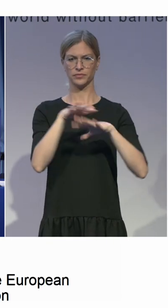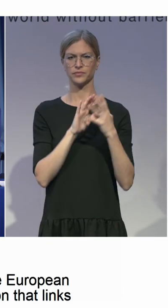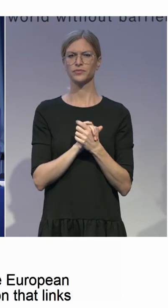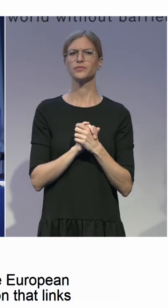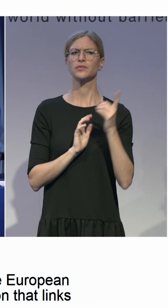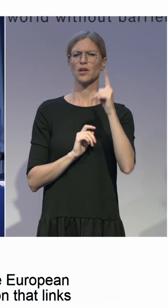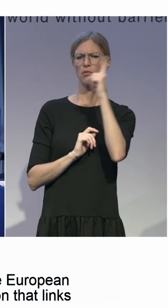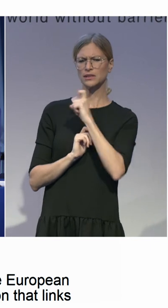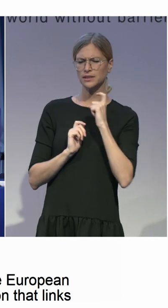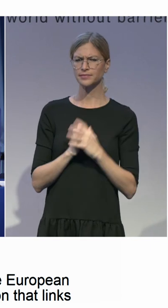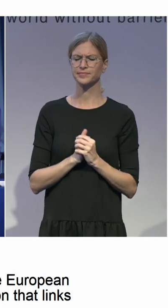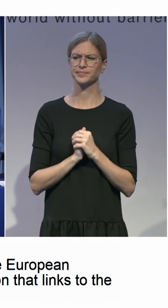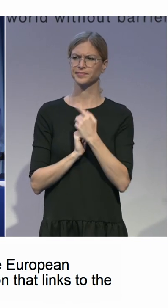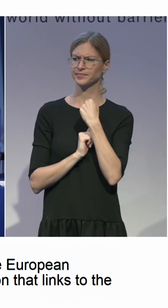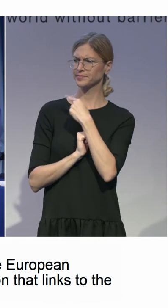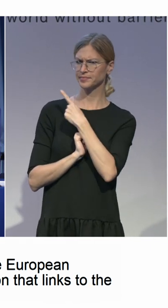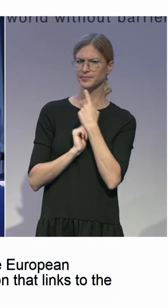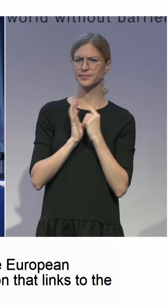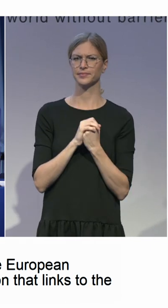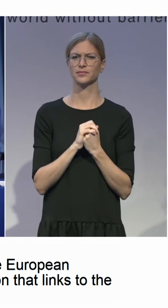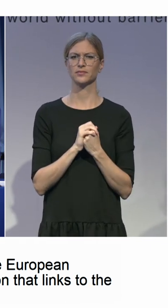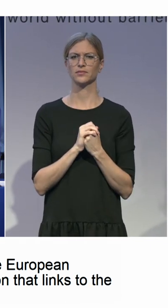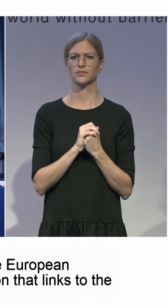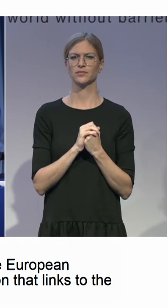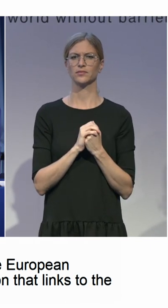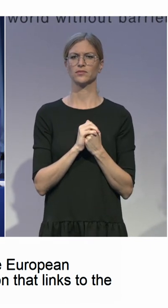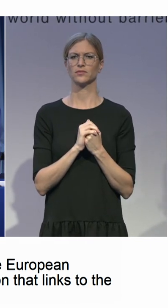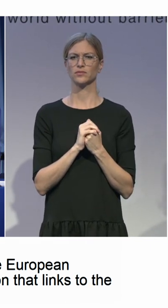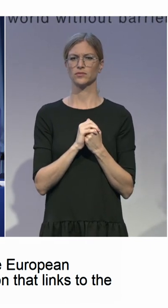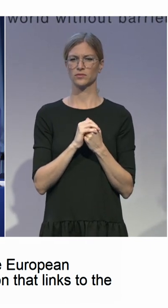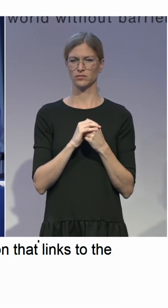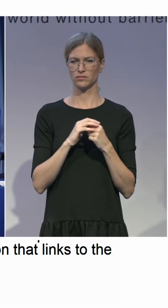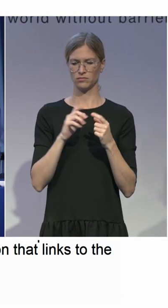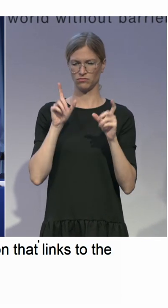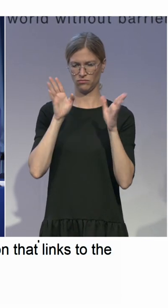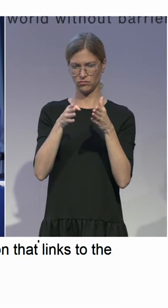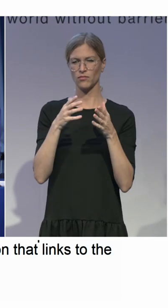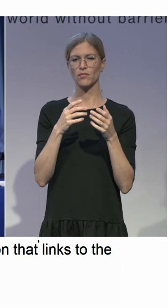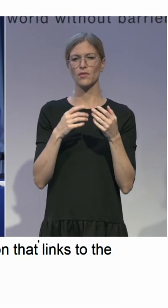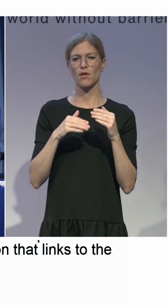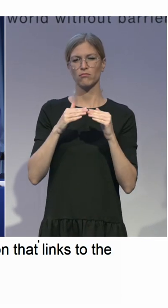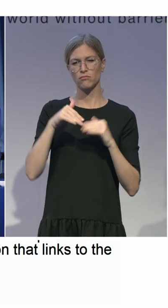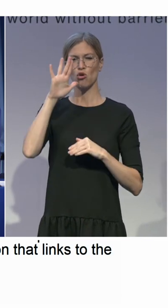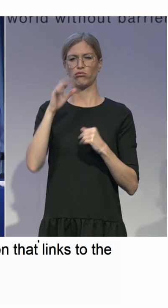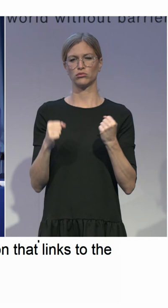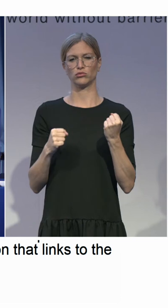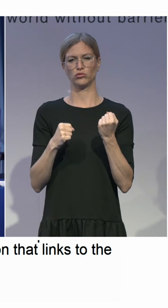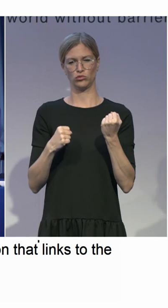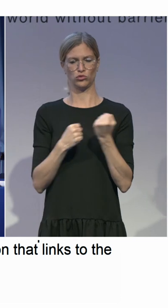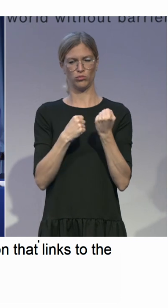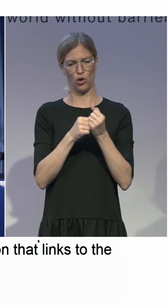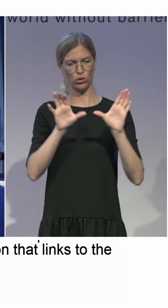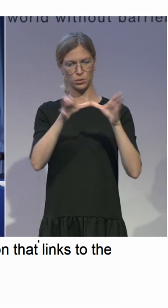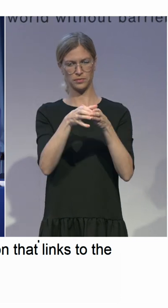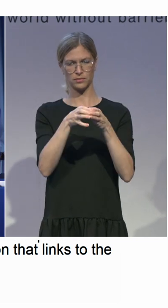I will focus more on the microboard example. But my question is indeed, how do you make